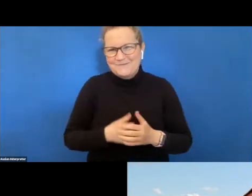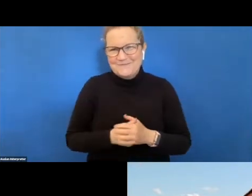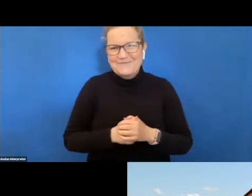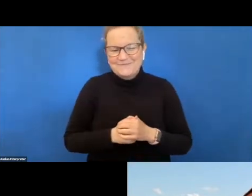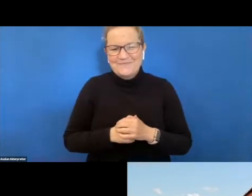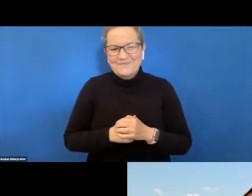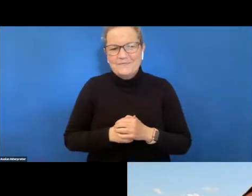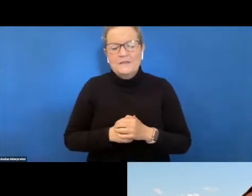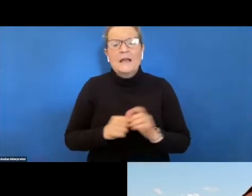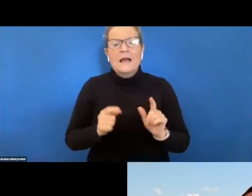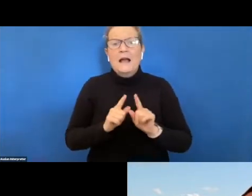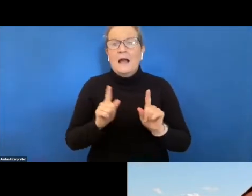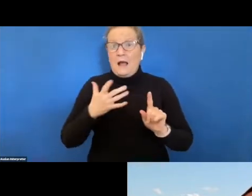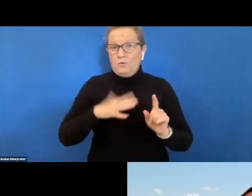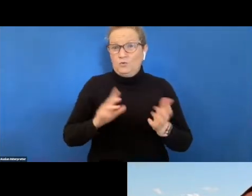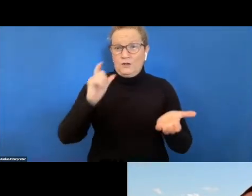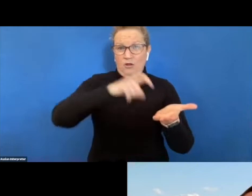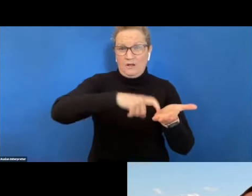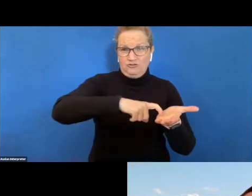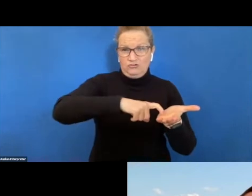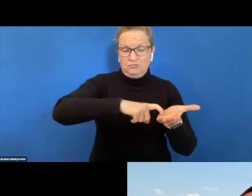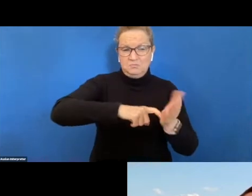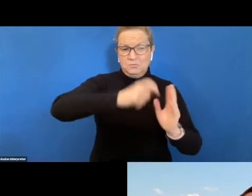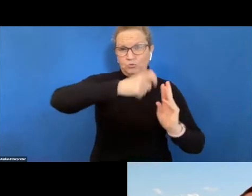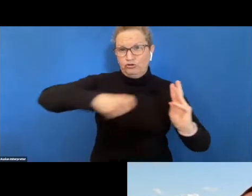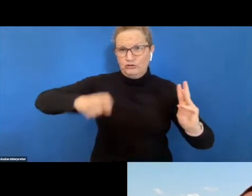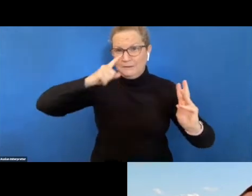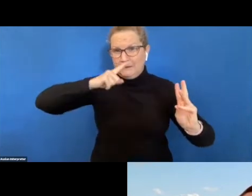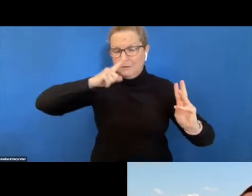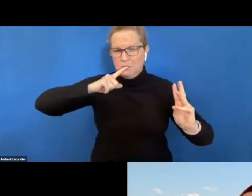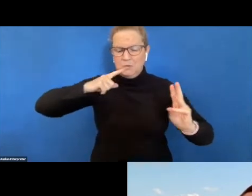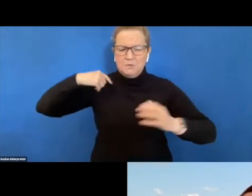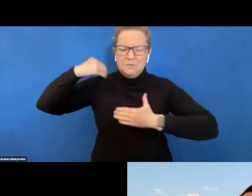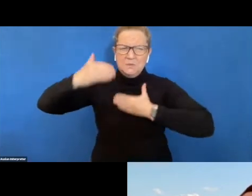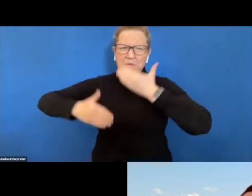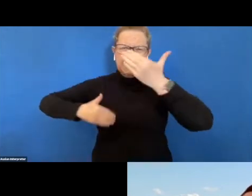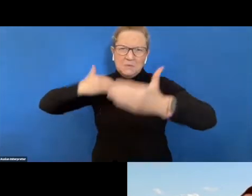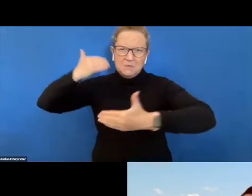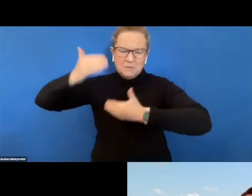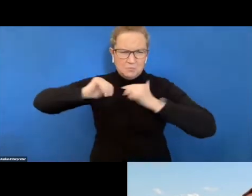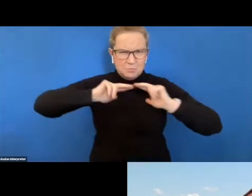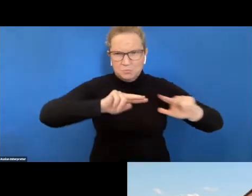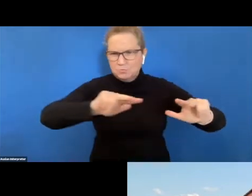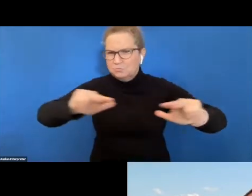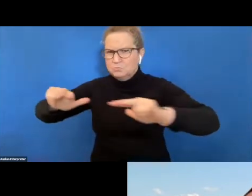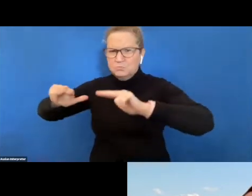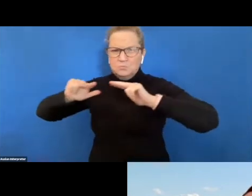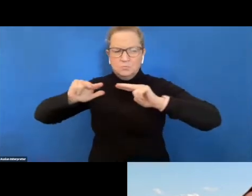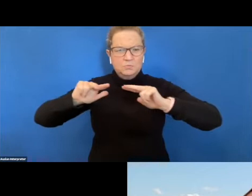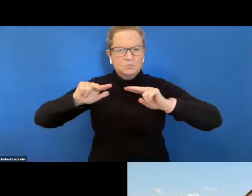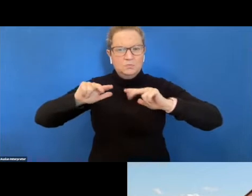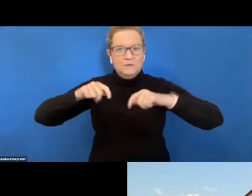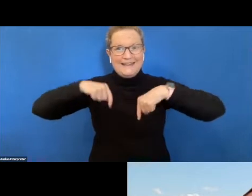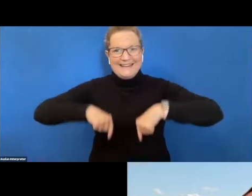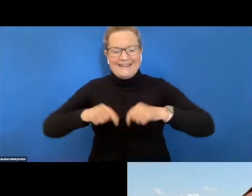also like to acknowledge that the wurundjeri warirung people as traditional custo owners of the land um that i'm joining from this morning in